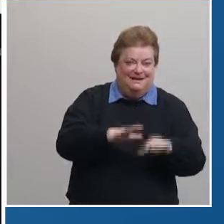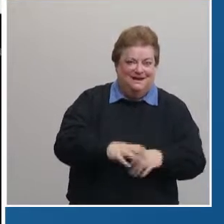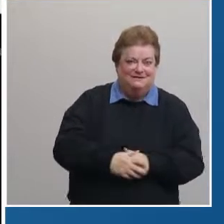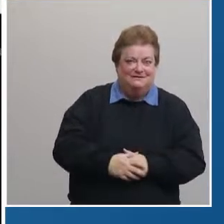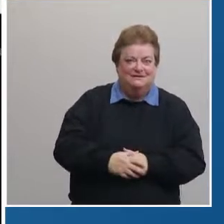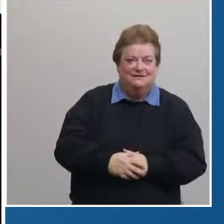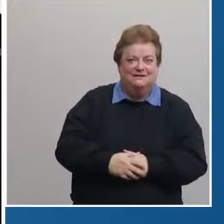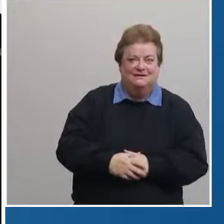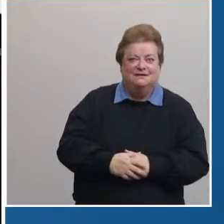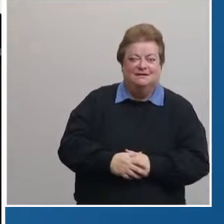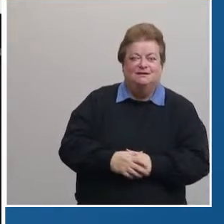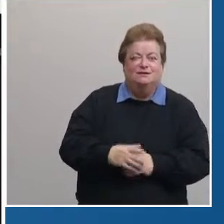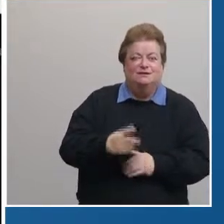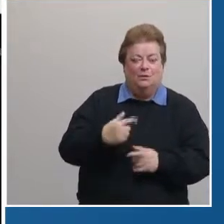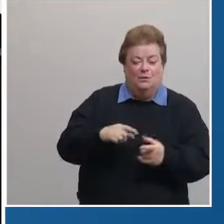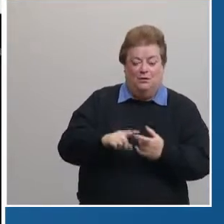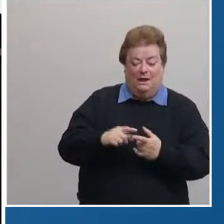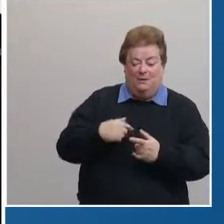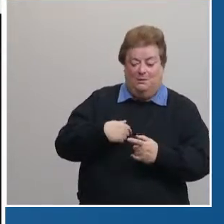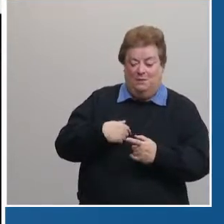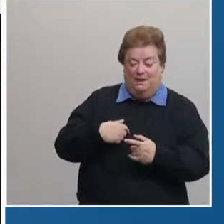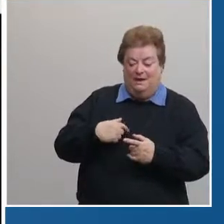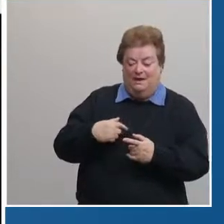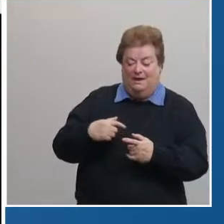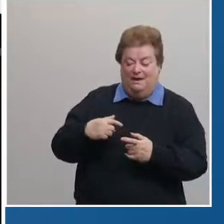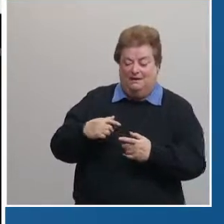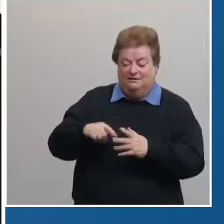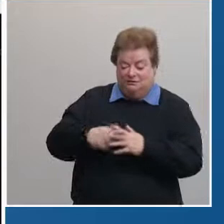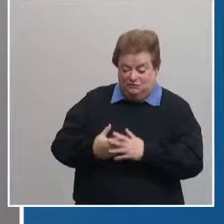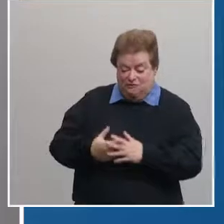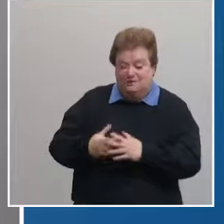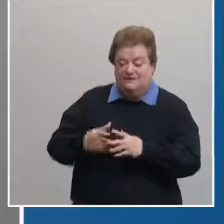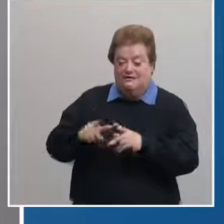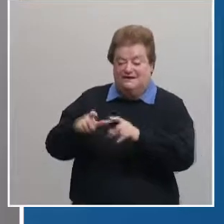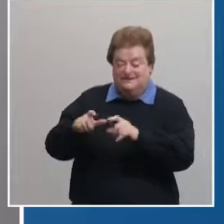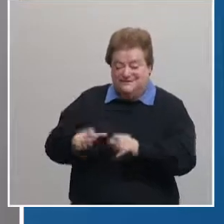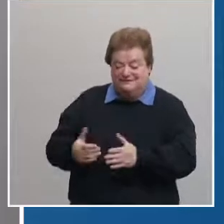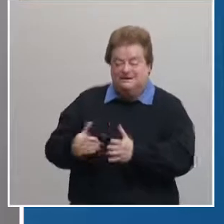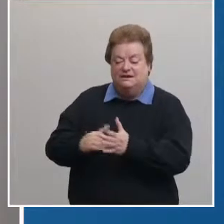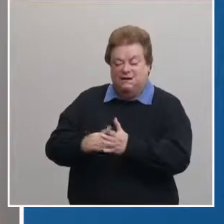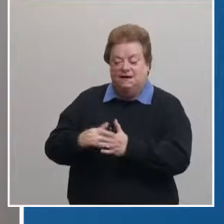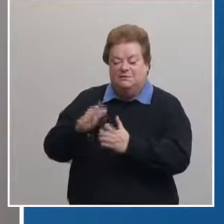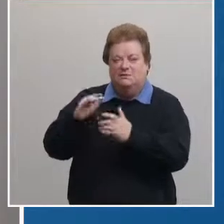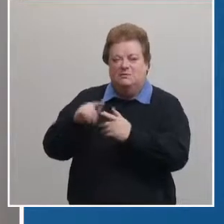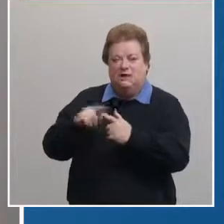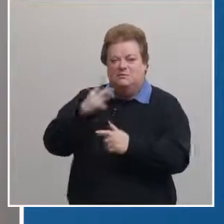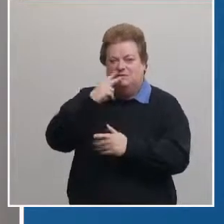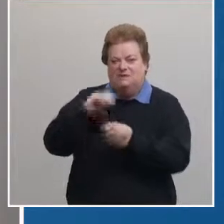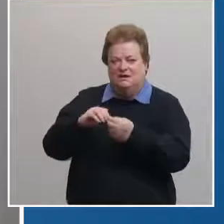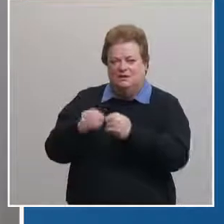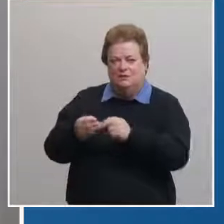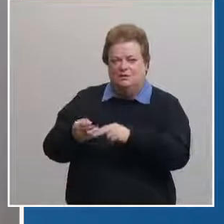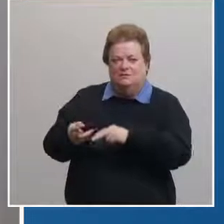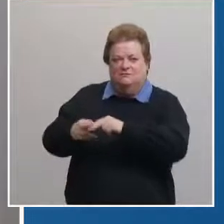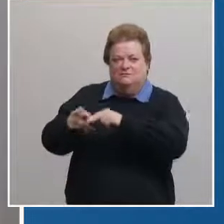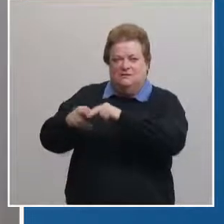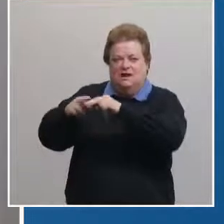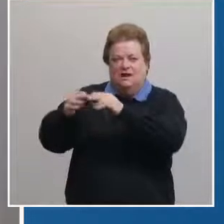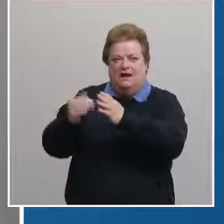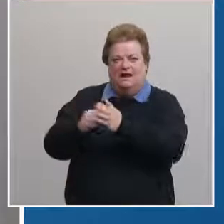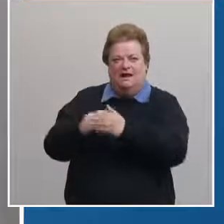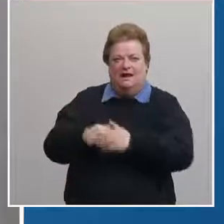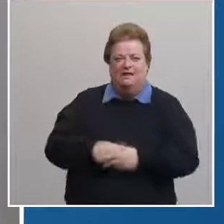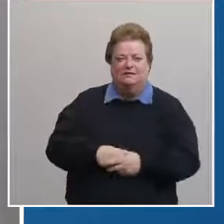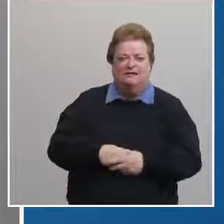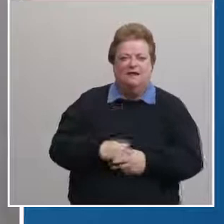once testing resumes at a more typical level just as our weekly case counts have shown a decline so